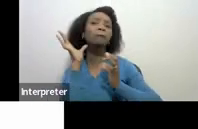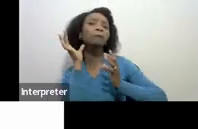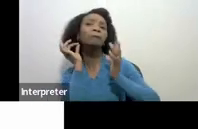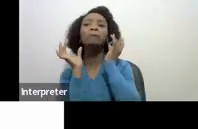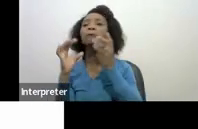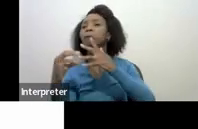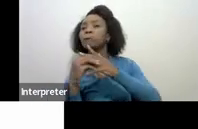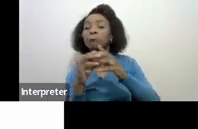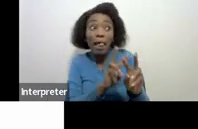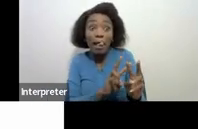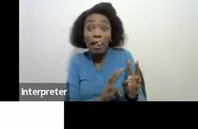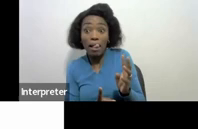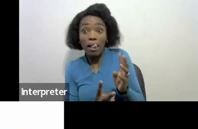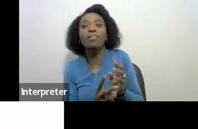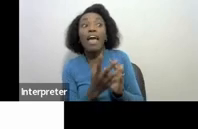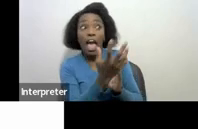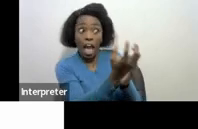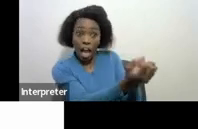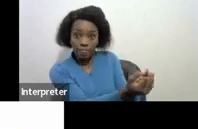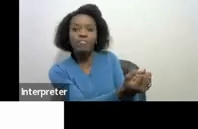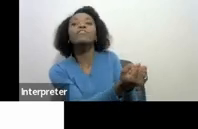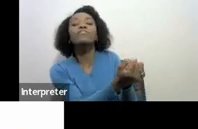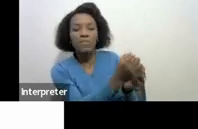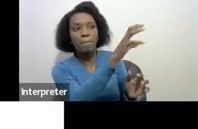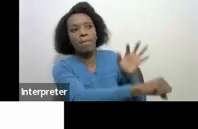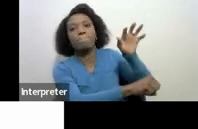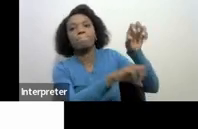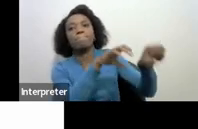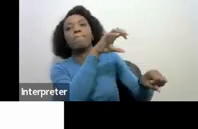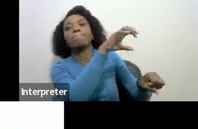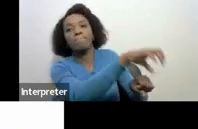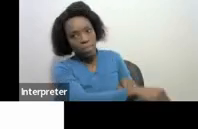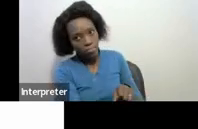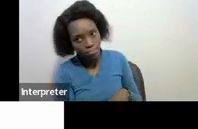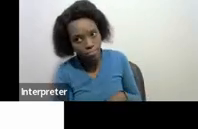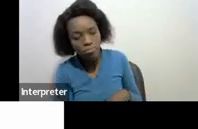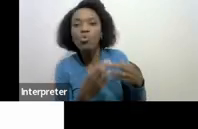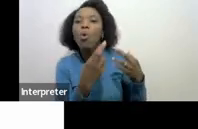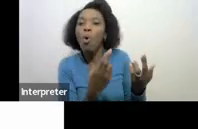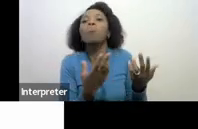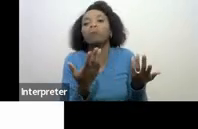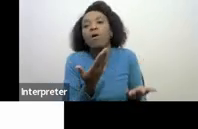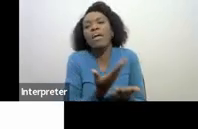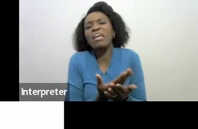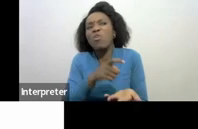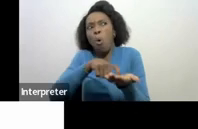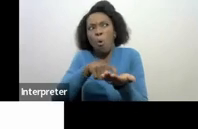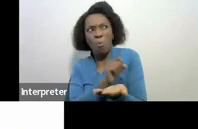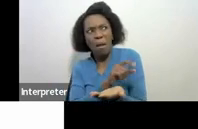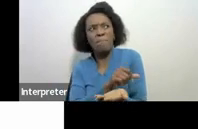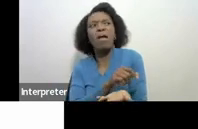of the debt and with that hoping to settle the debt in food